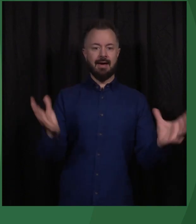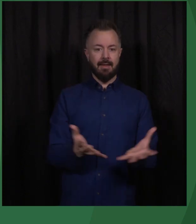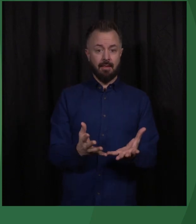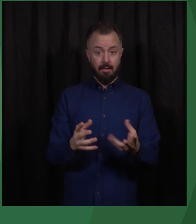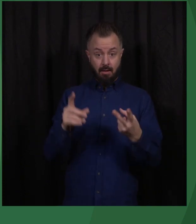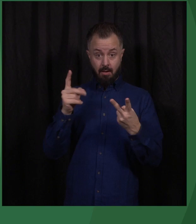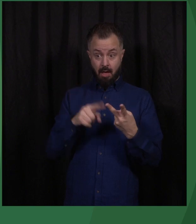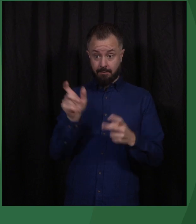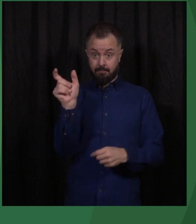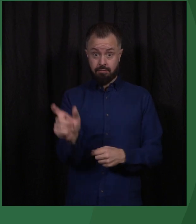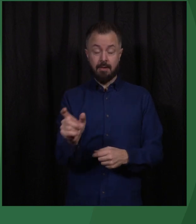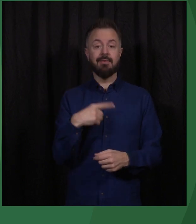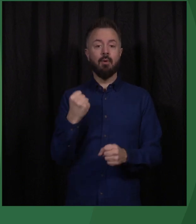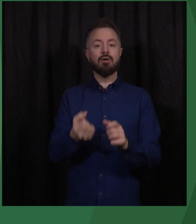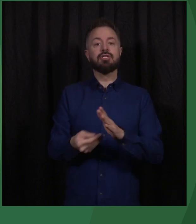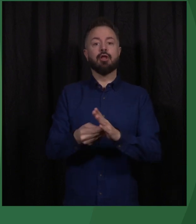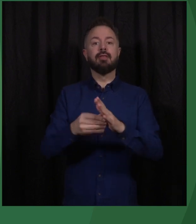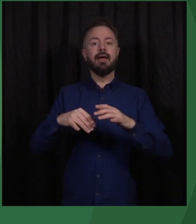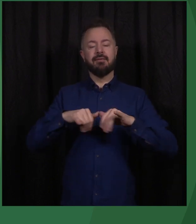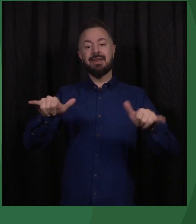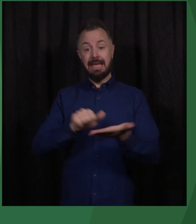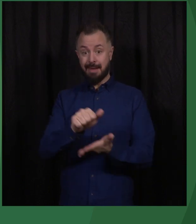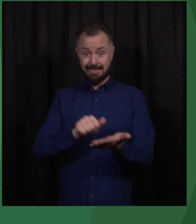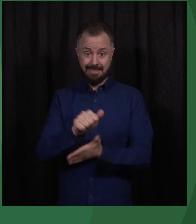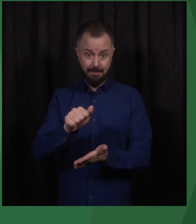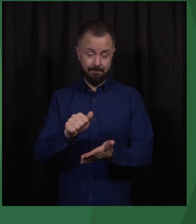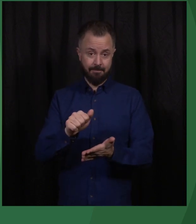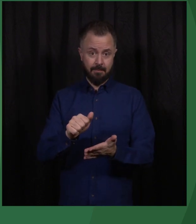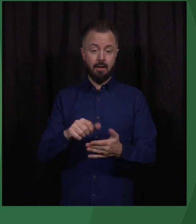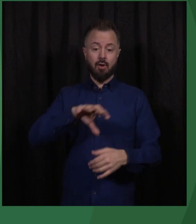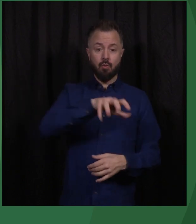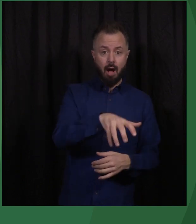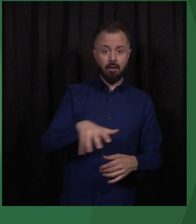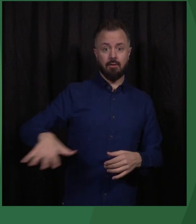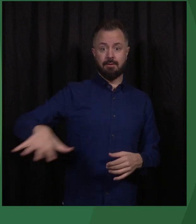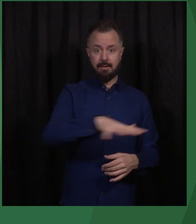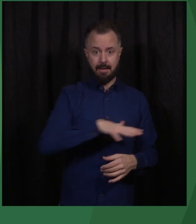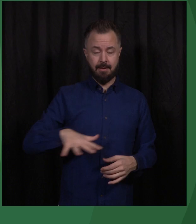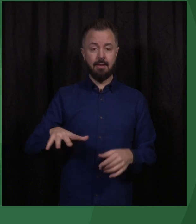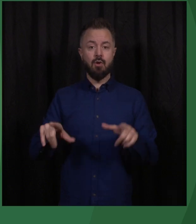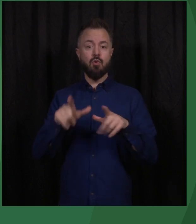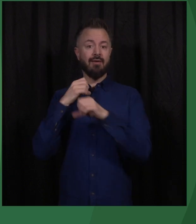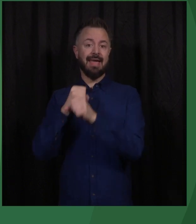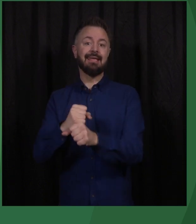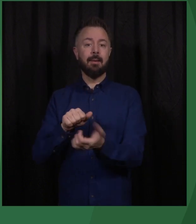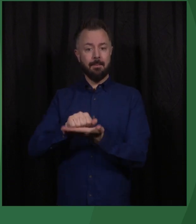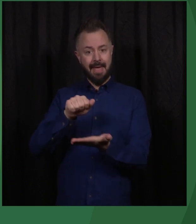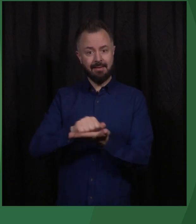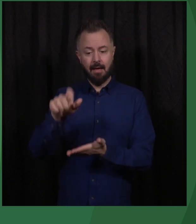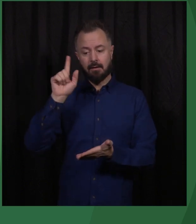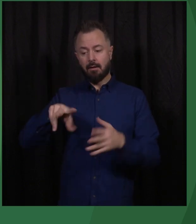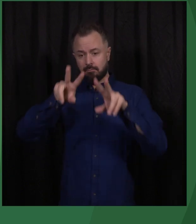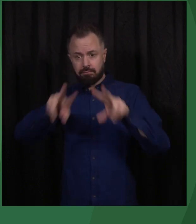and independent media, including at the local level. Free and independent media investigate facts,